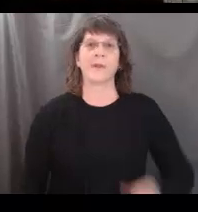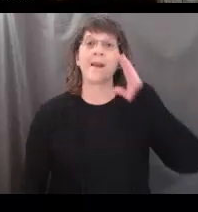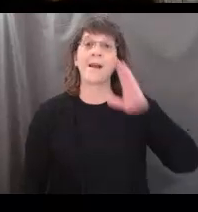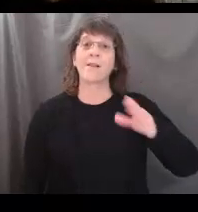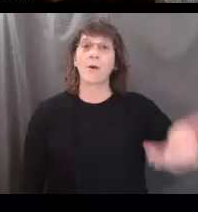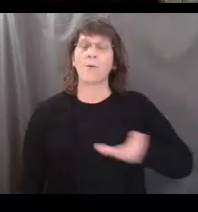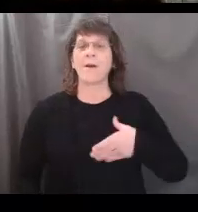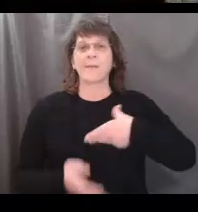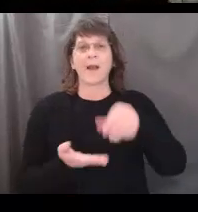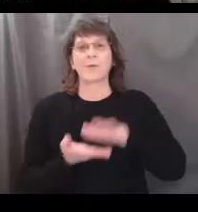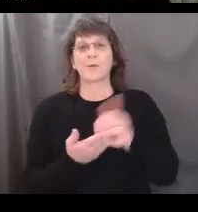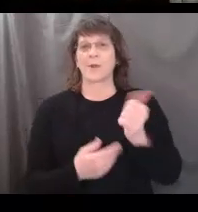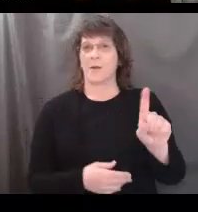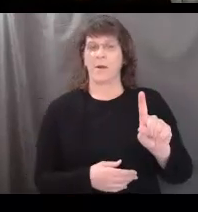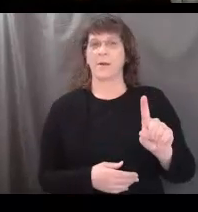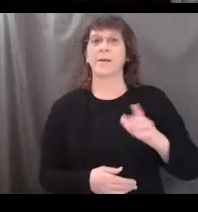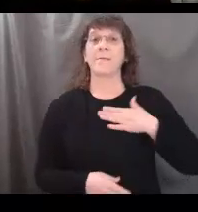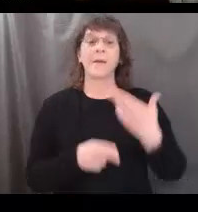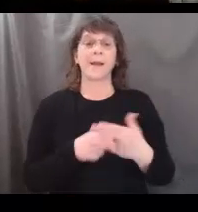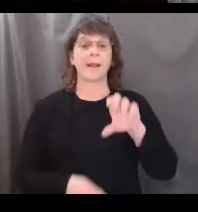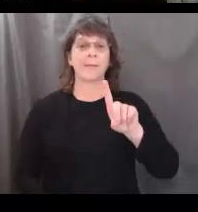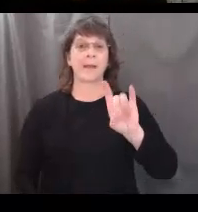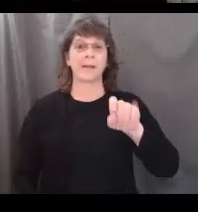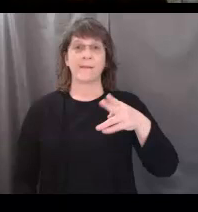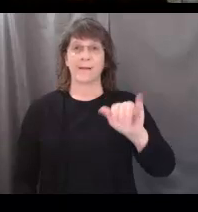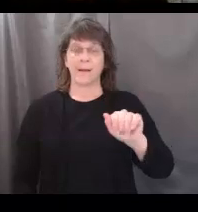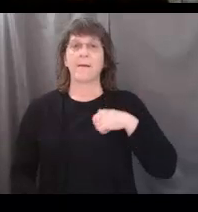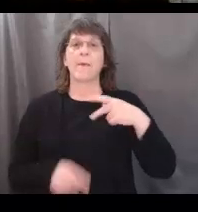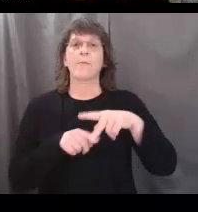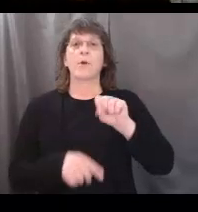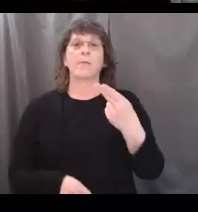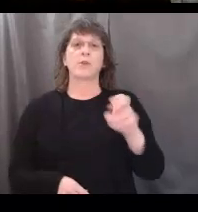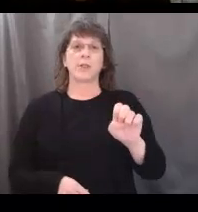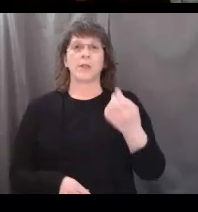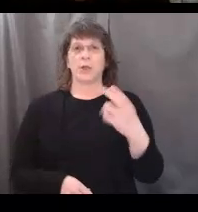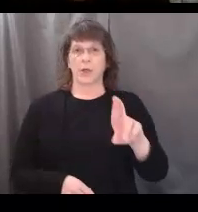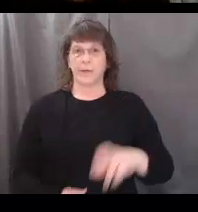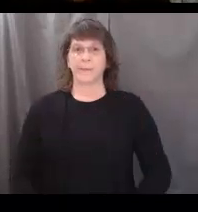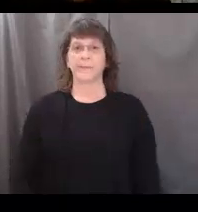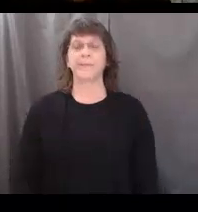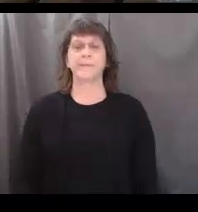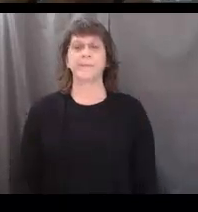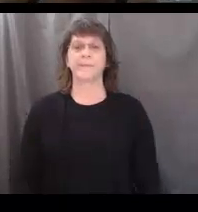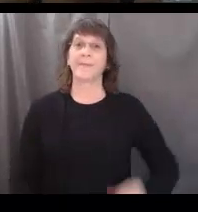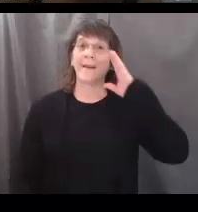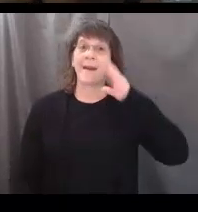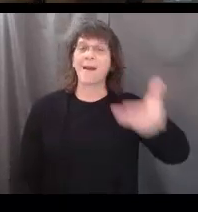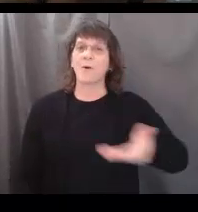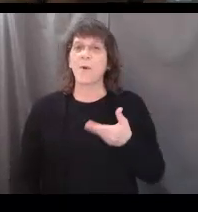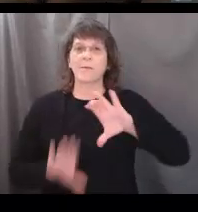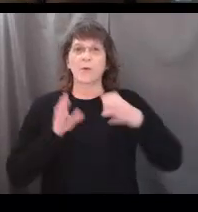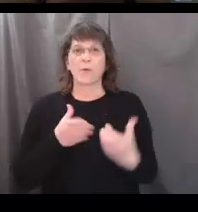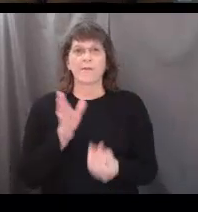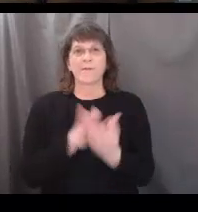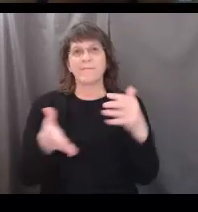Hello, welcome to Outdoor School Anywhere. My name is Daphnia and my pronouns are she, her. Hi, welcome to the